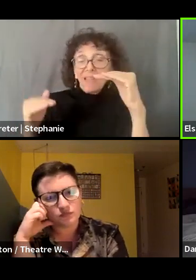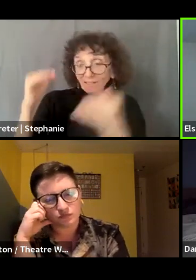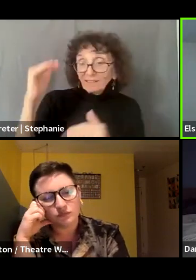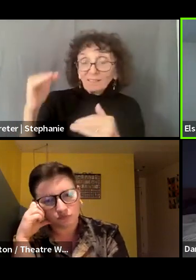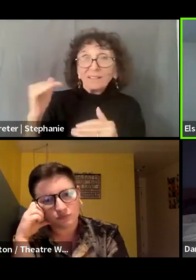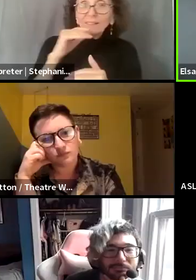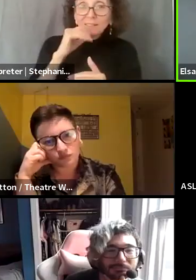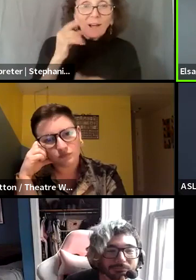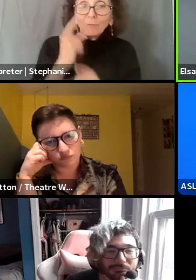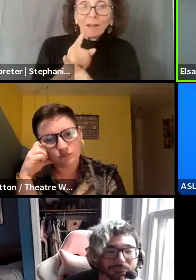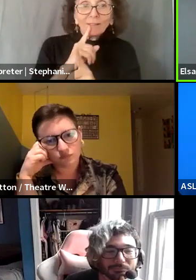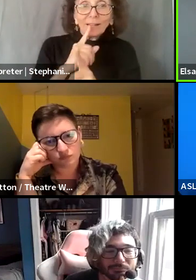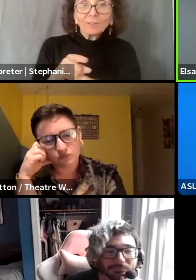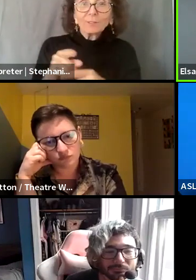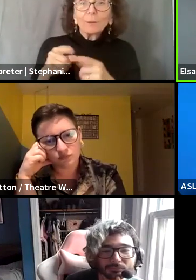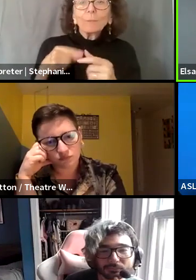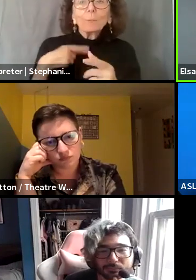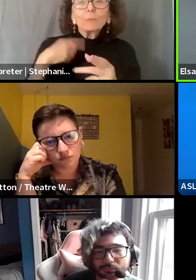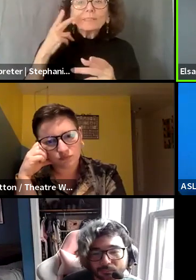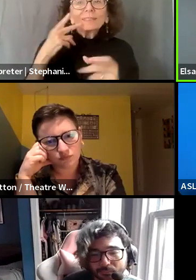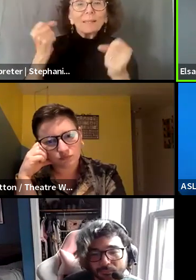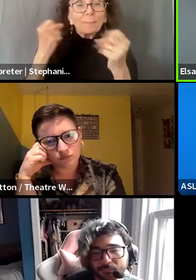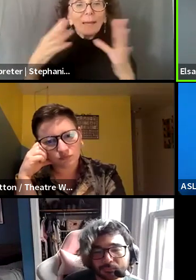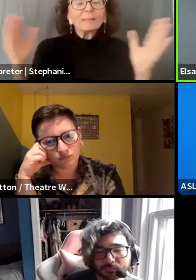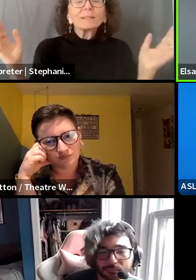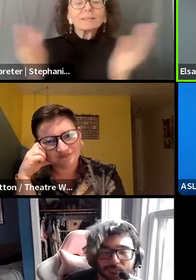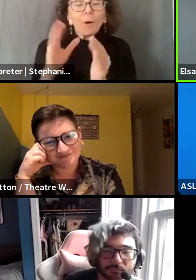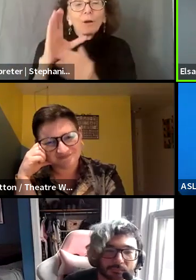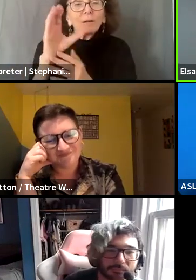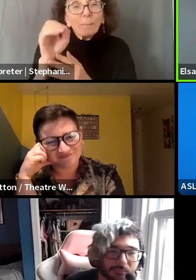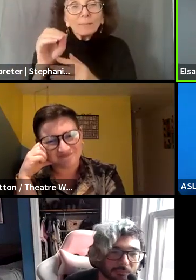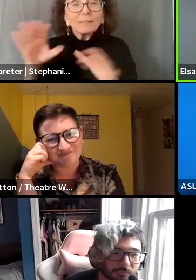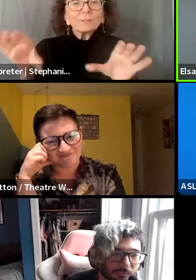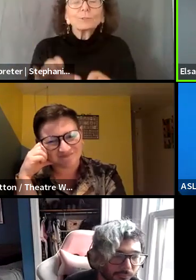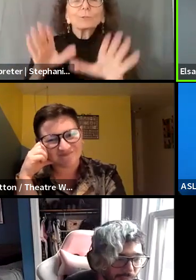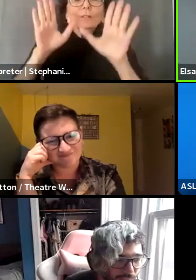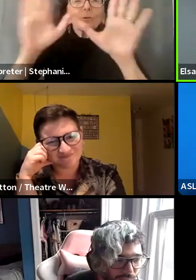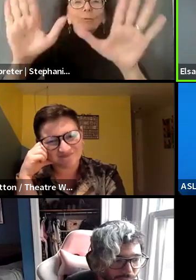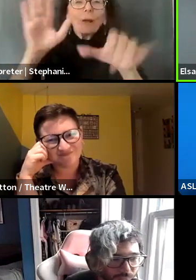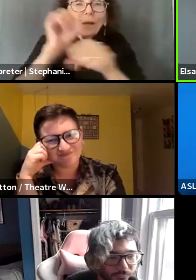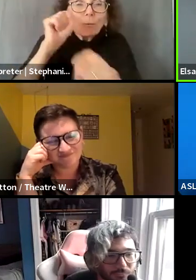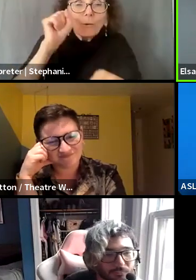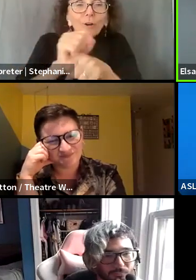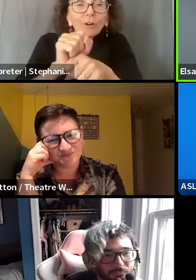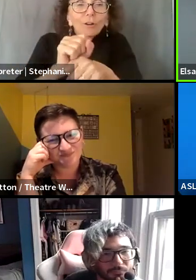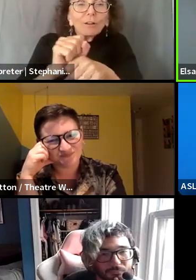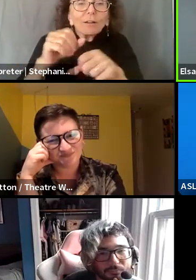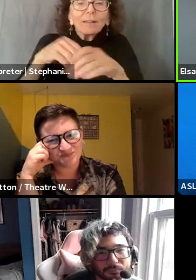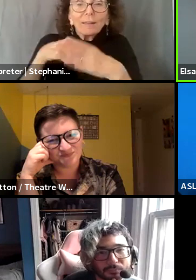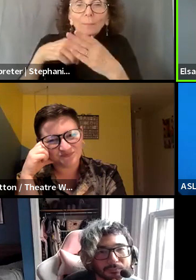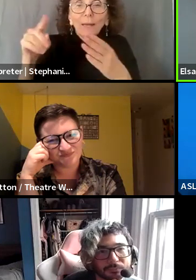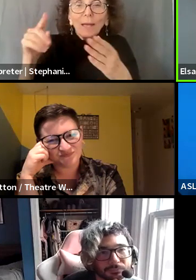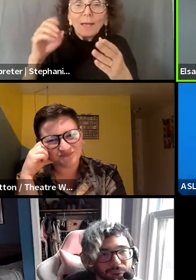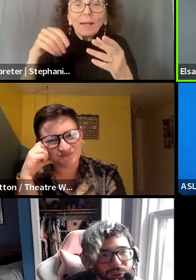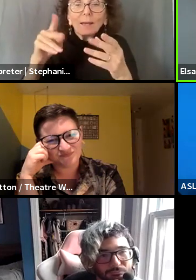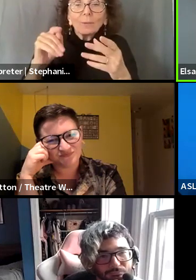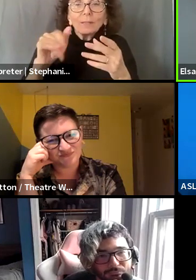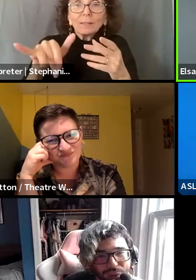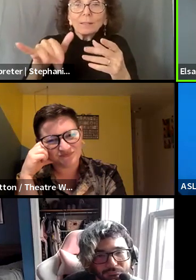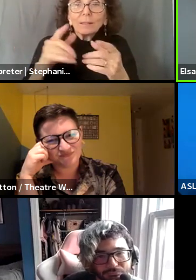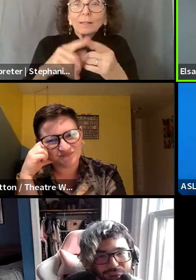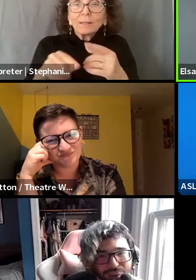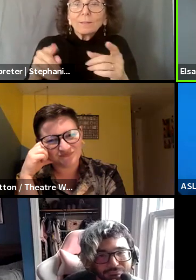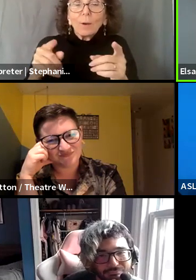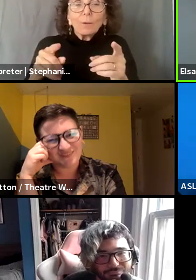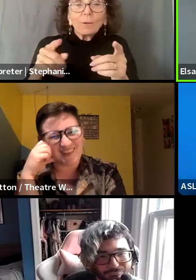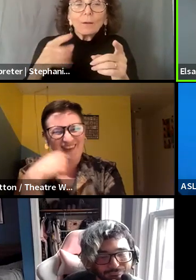And we see a lot of small companies doing really important, great work, groundbreaking work in pay equity. Um, so stop using